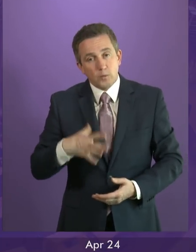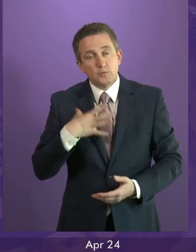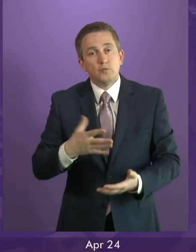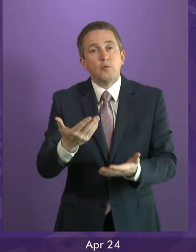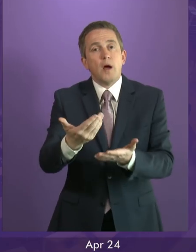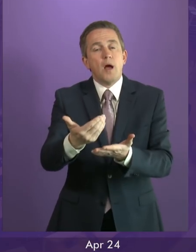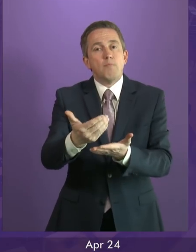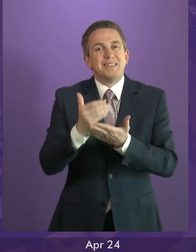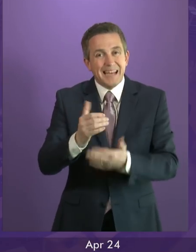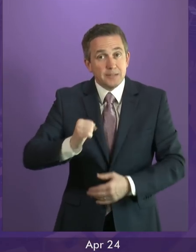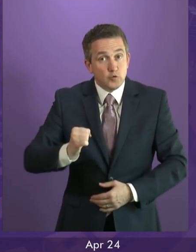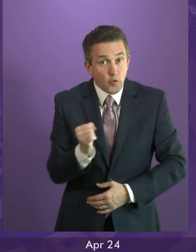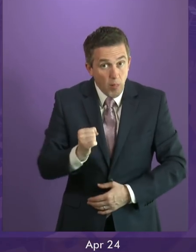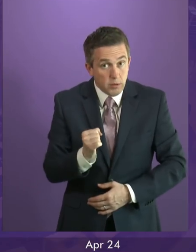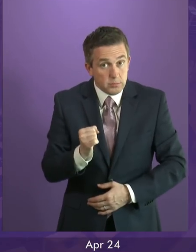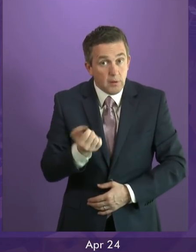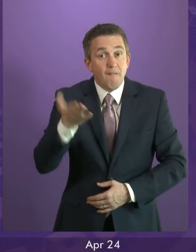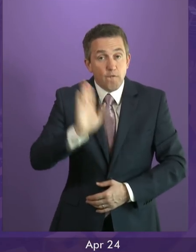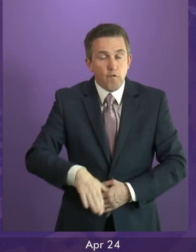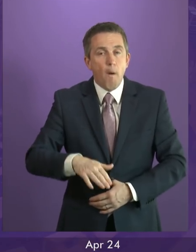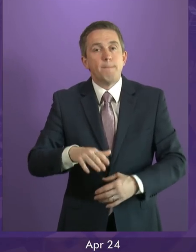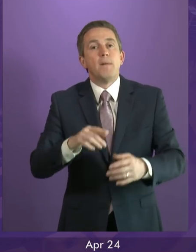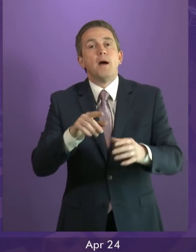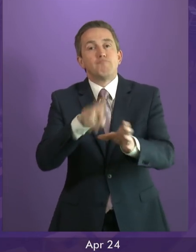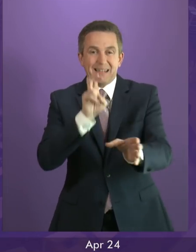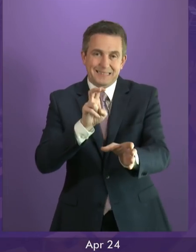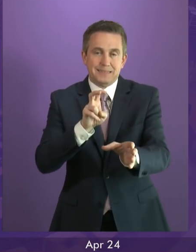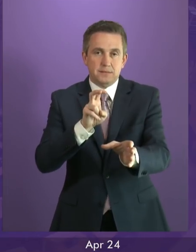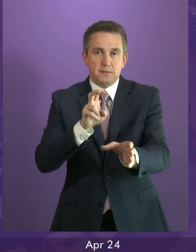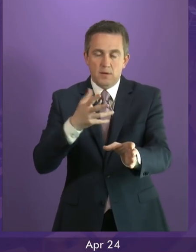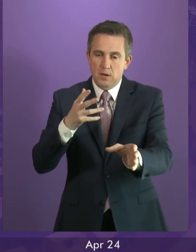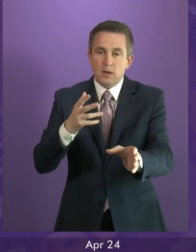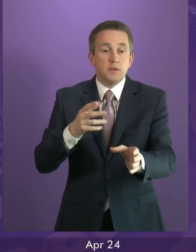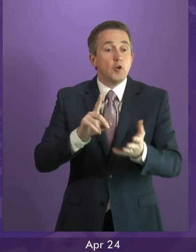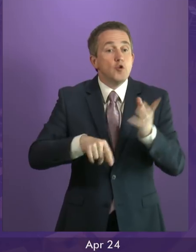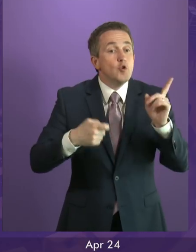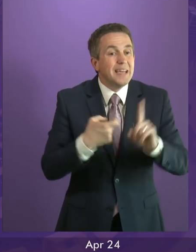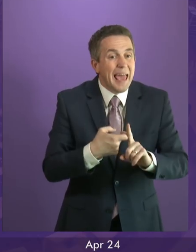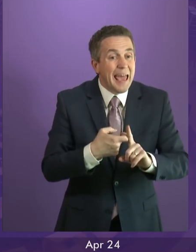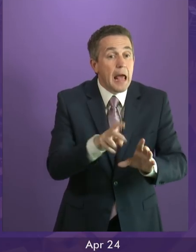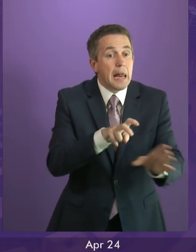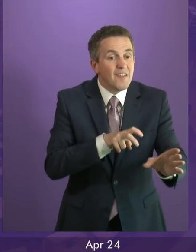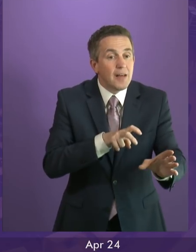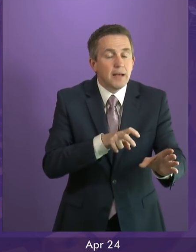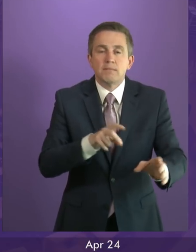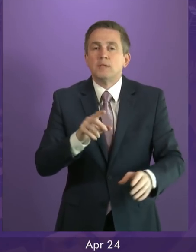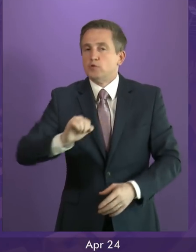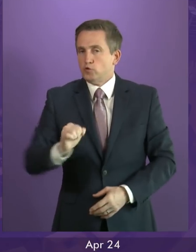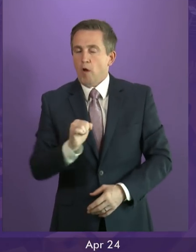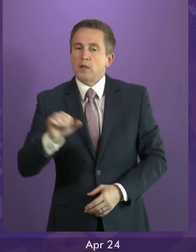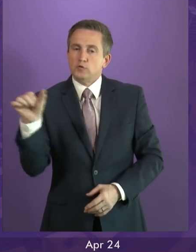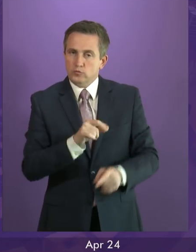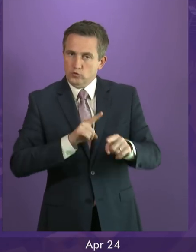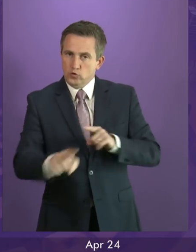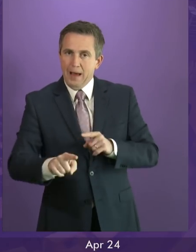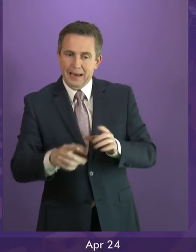to avoid Brexit. If we can't do that through our efforts to stop the whole of the UK leaving the EU, then Scotland must have